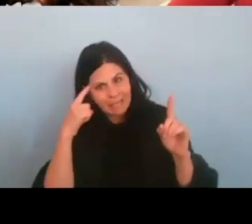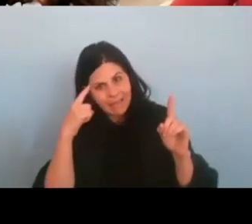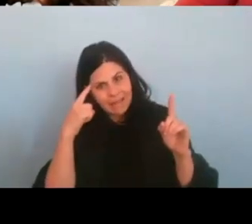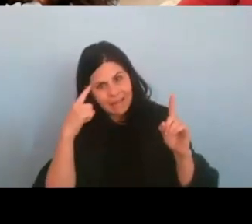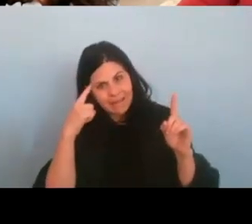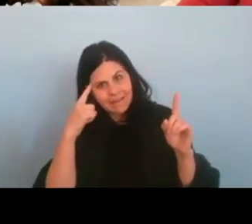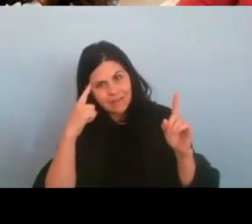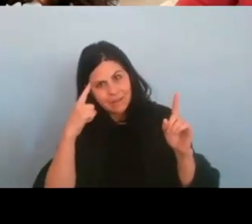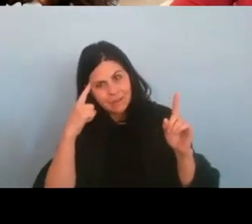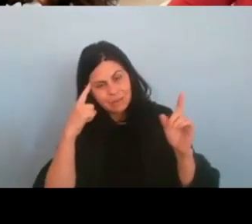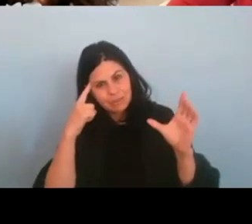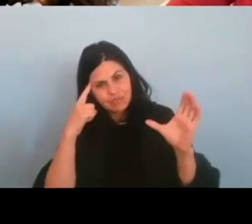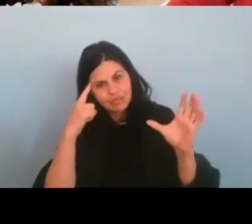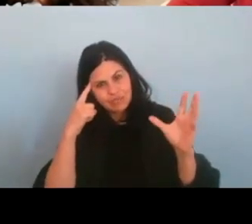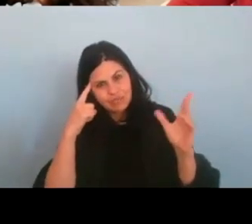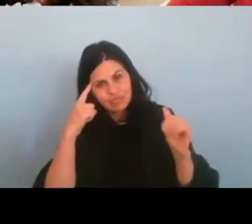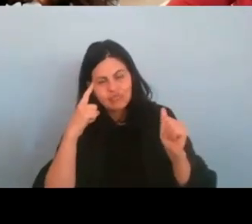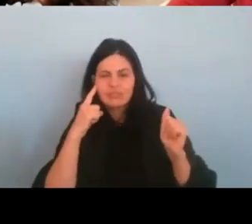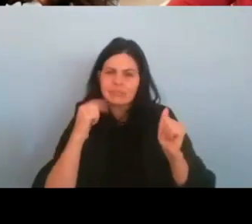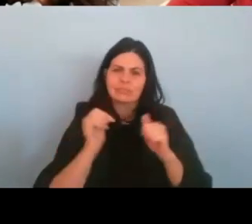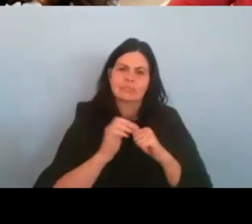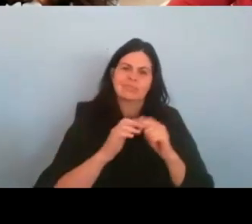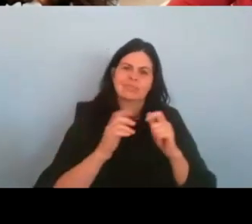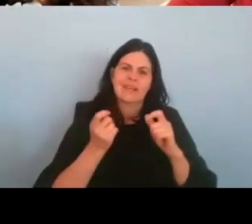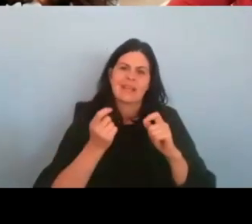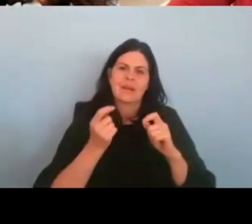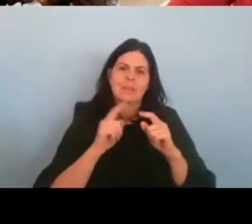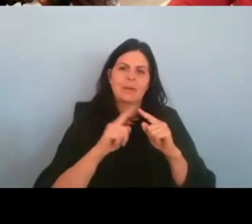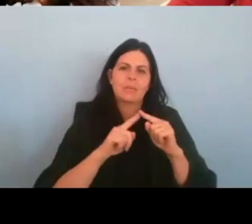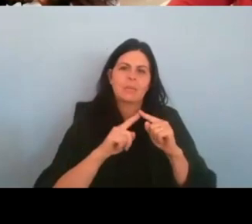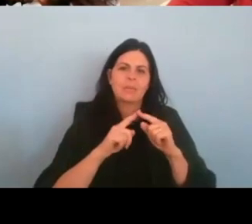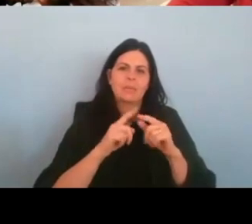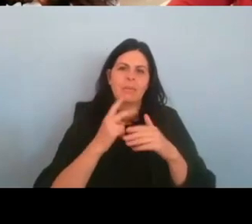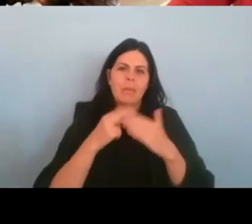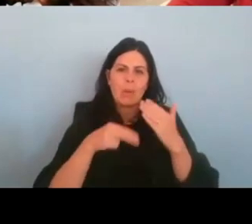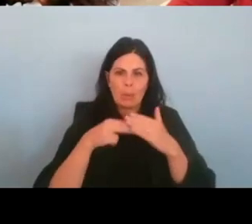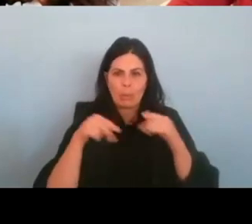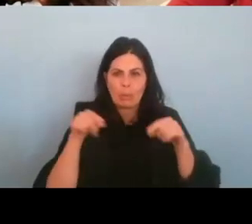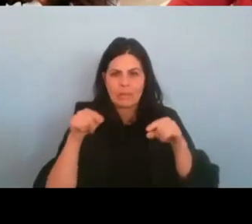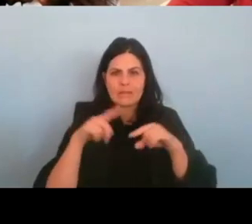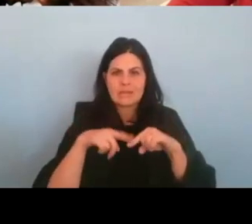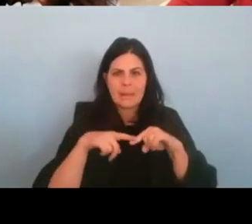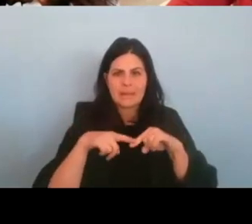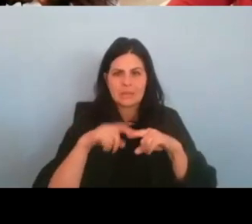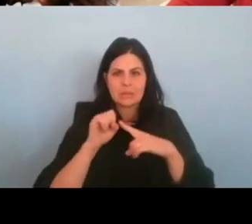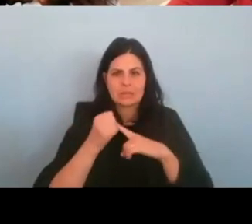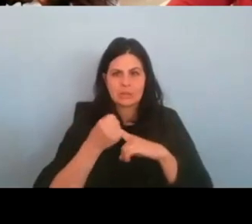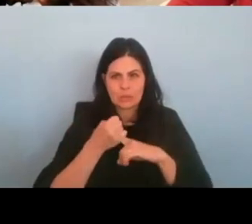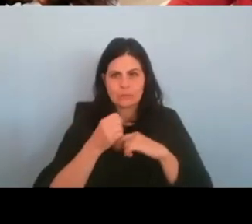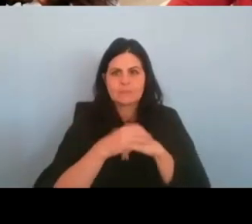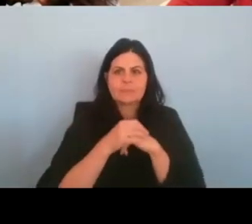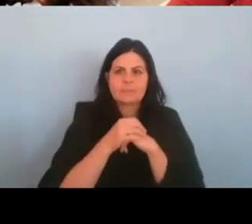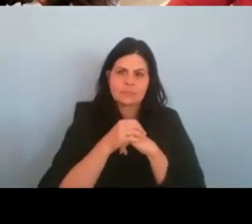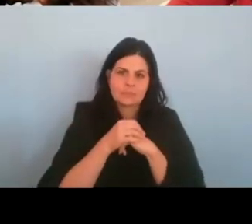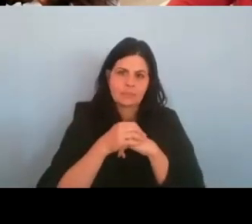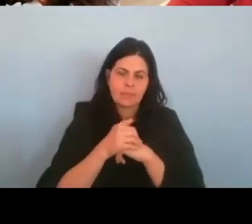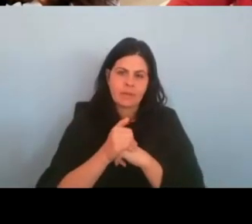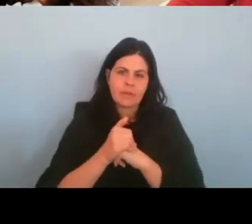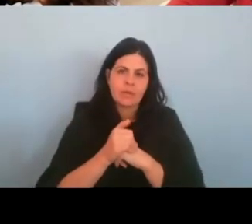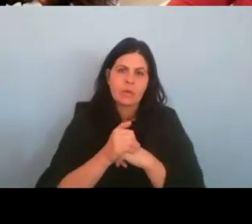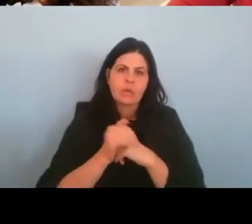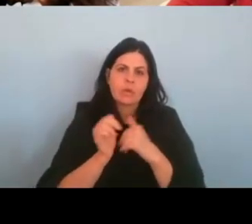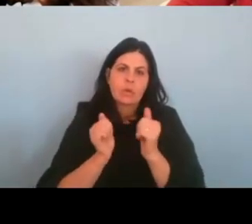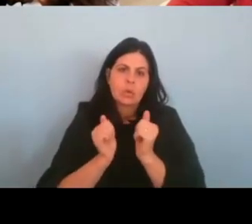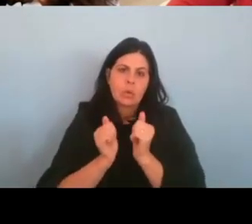like, there's, it's a little bit of both. It like depends on like the situation. And so with, with stage,